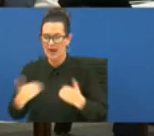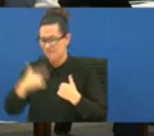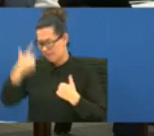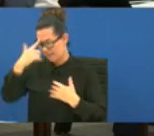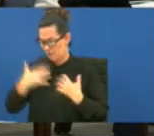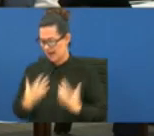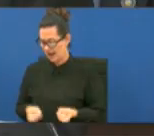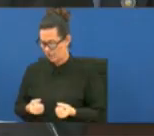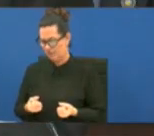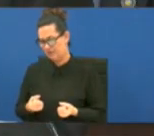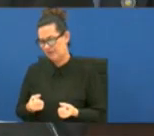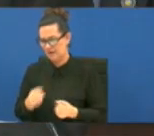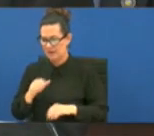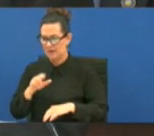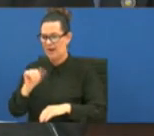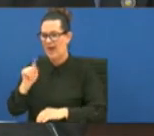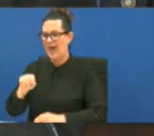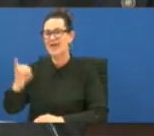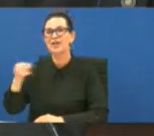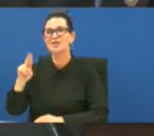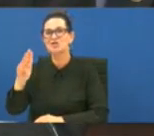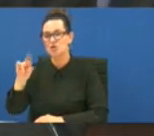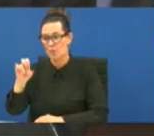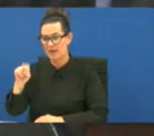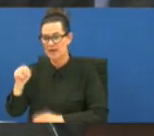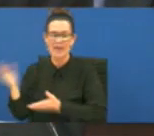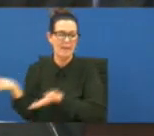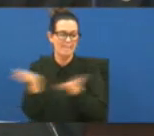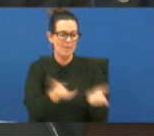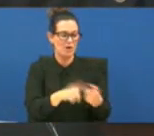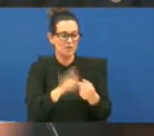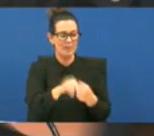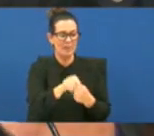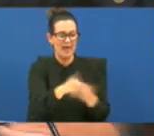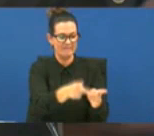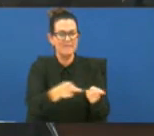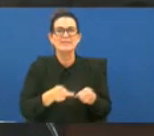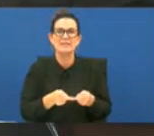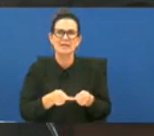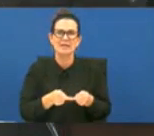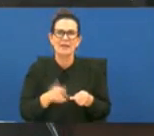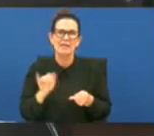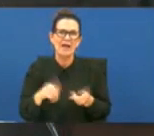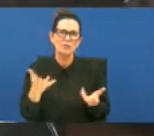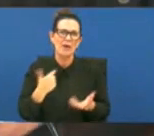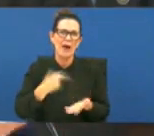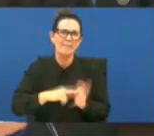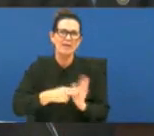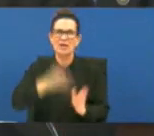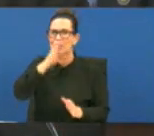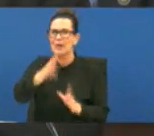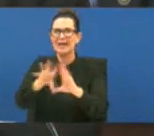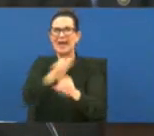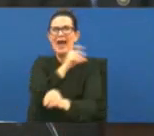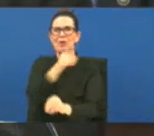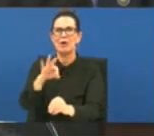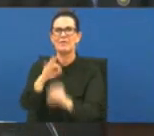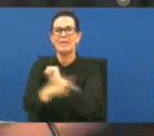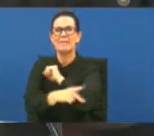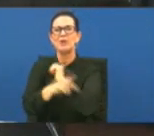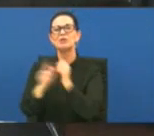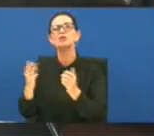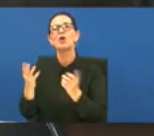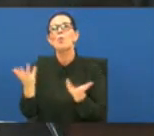at juvent in the interstate and brought to this facility that's what i mean by directly outside of the parish how what's our